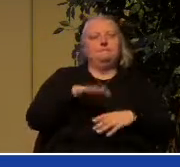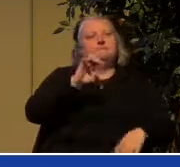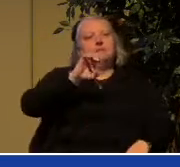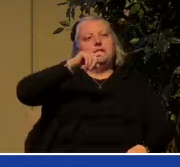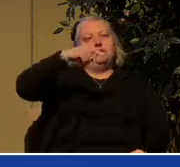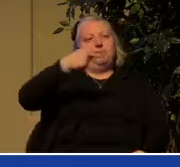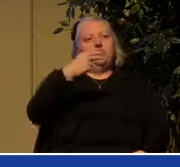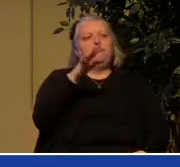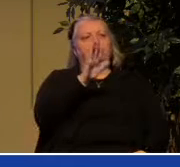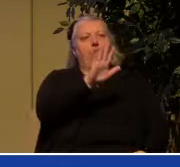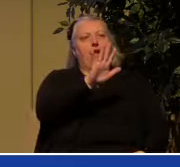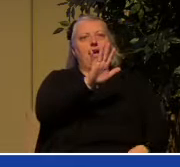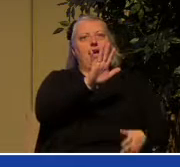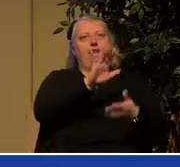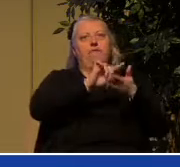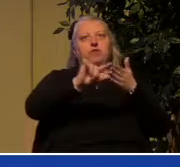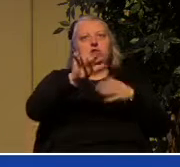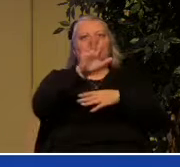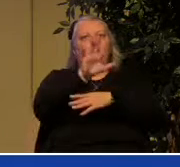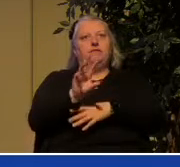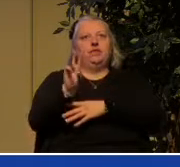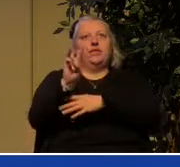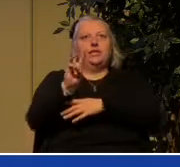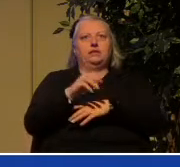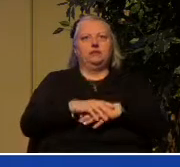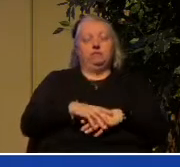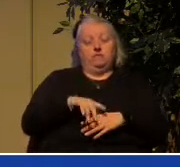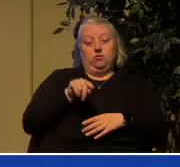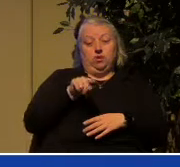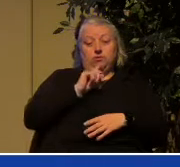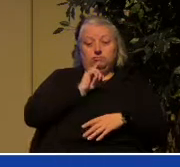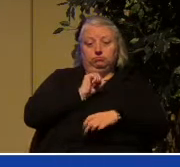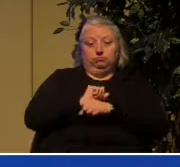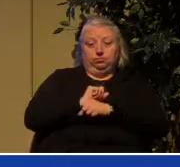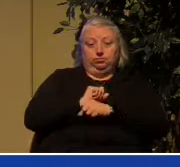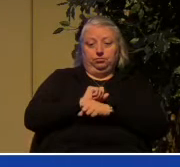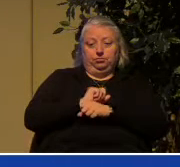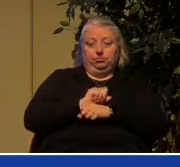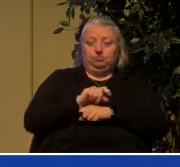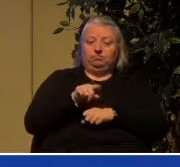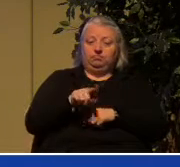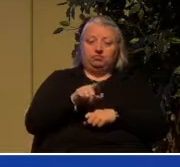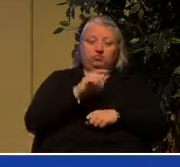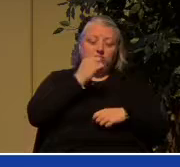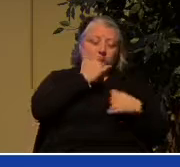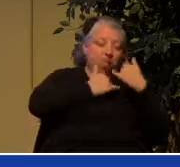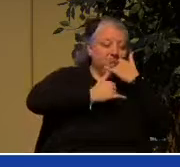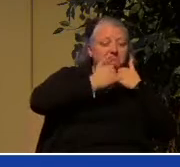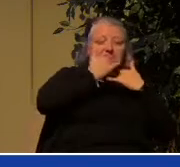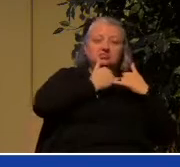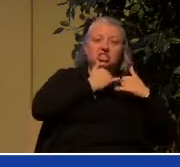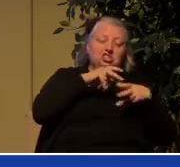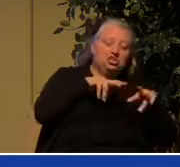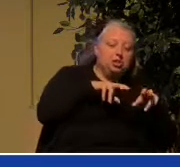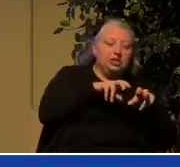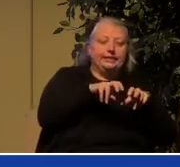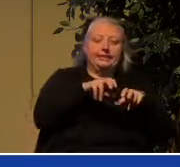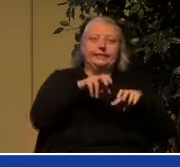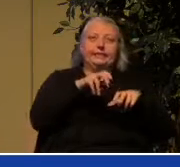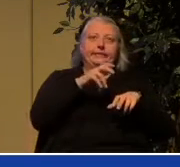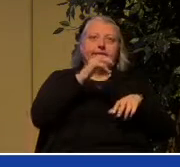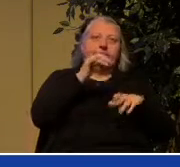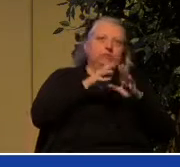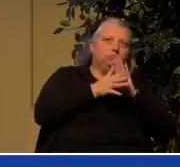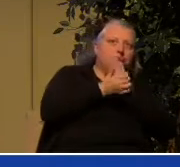5 and 6 of this you can be sure no immoral impure or greedy person such a man as an